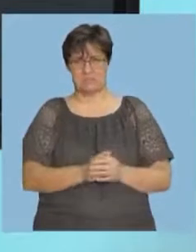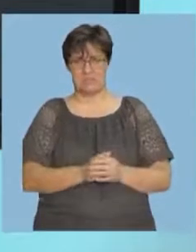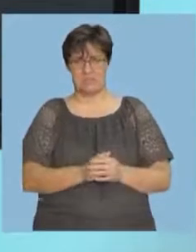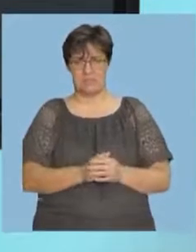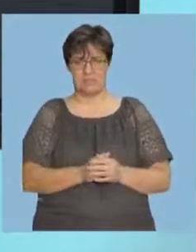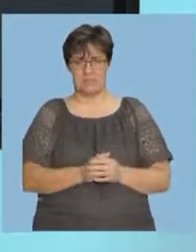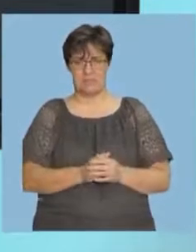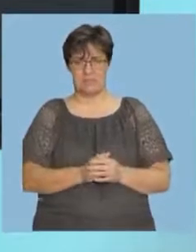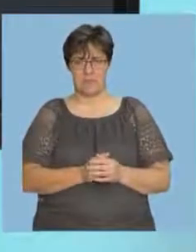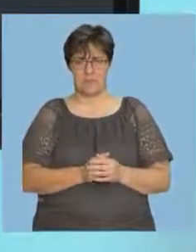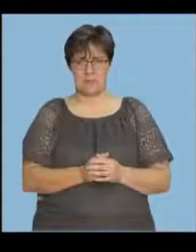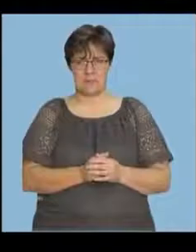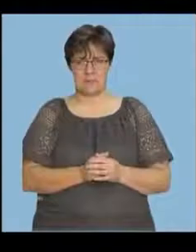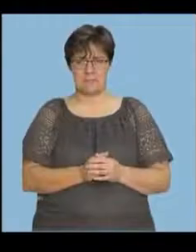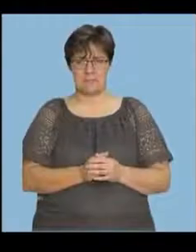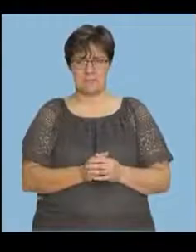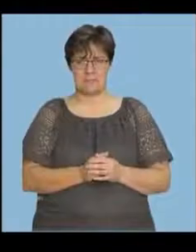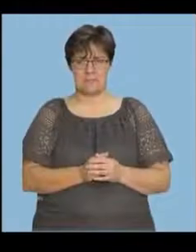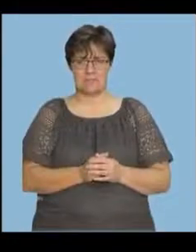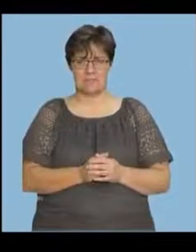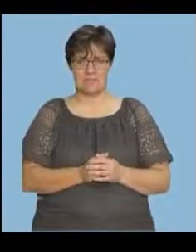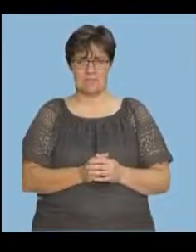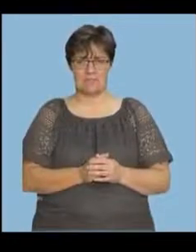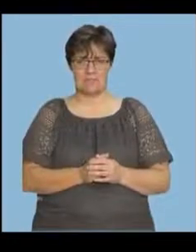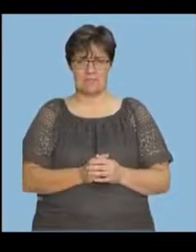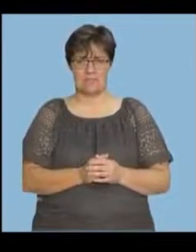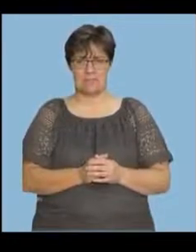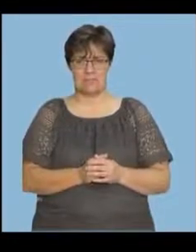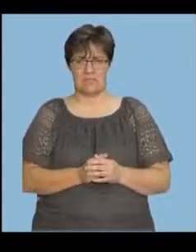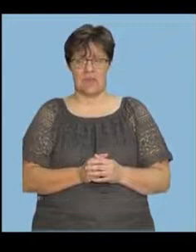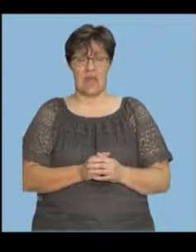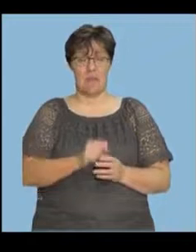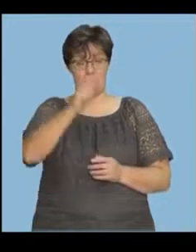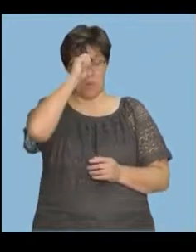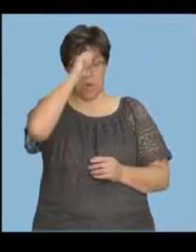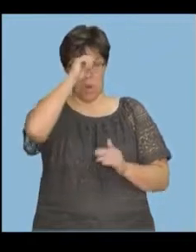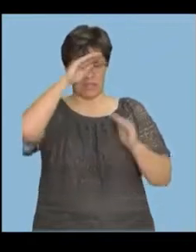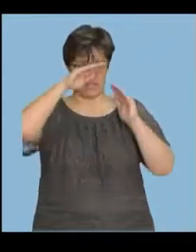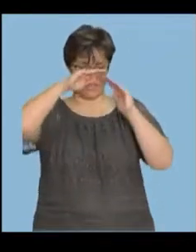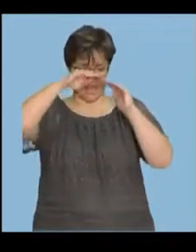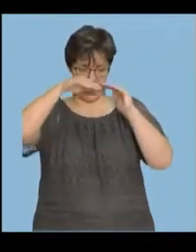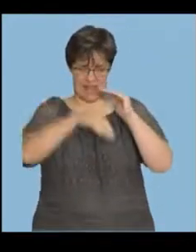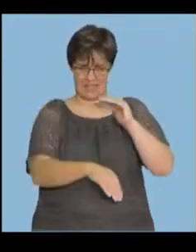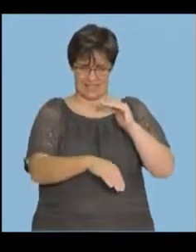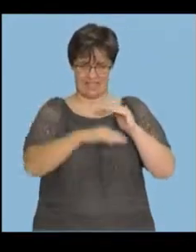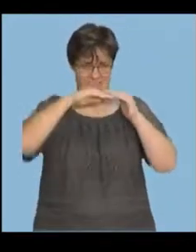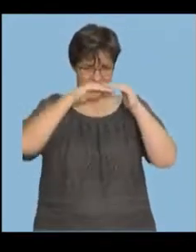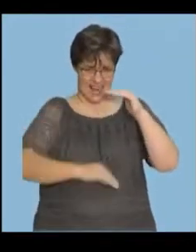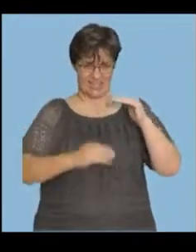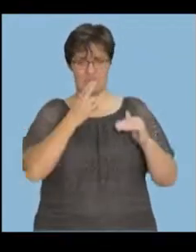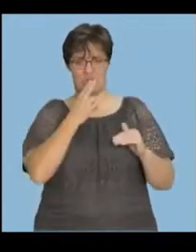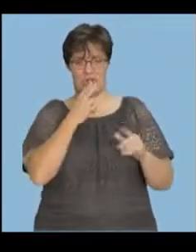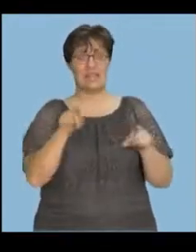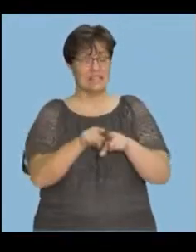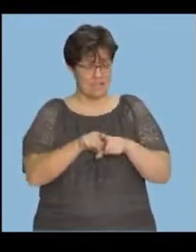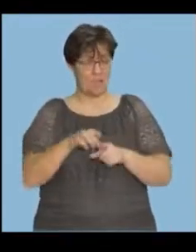And, from there, the number of boys decreases that are actually smoking. Even the